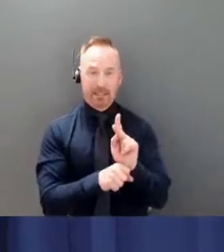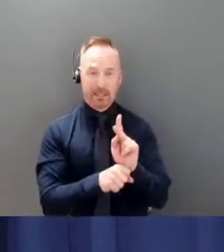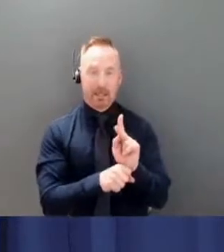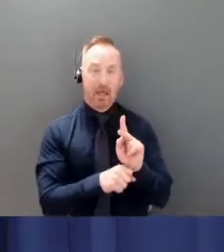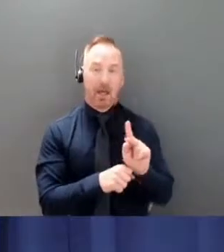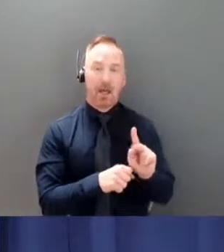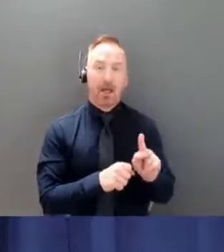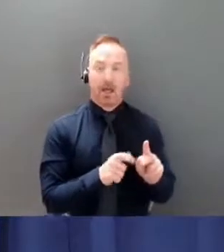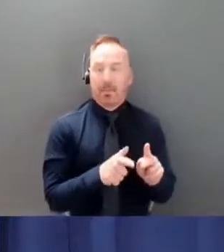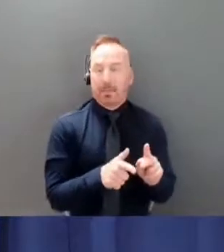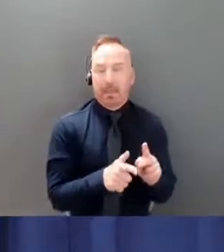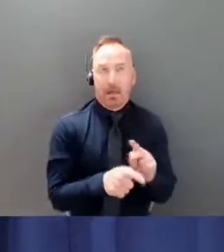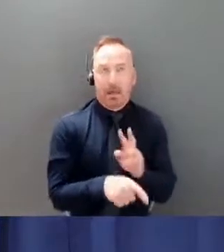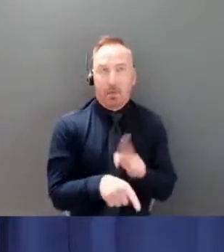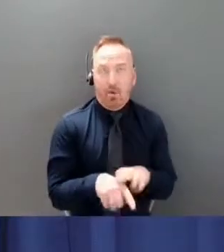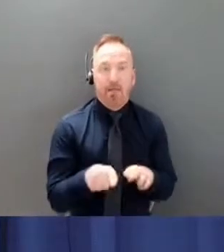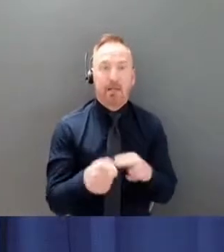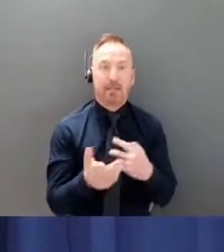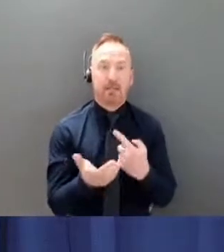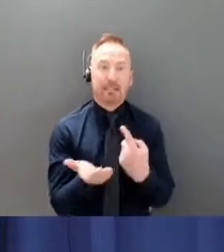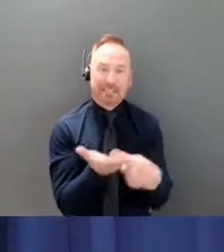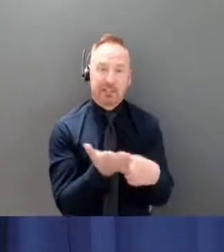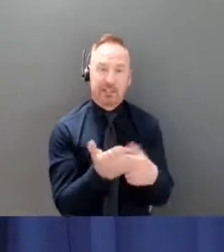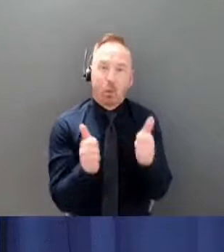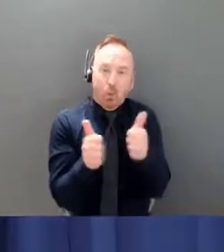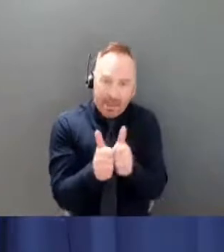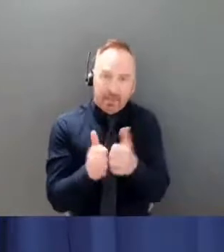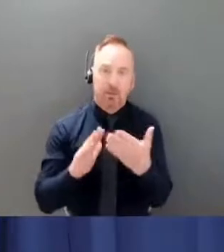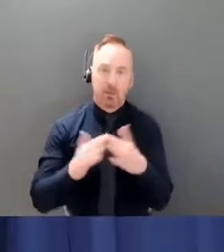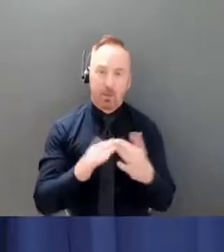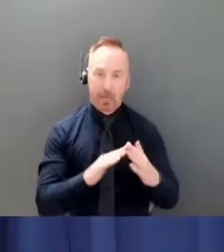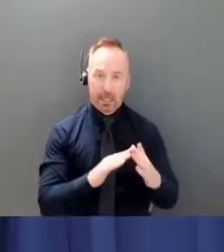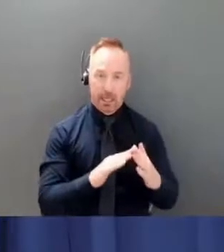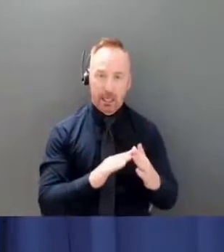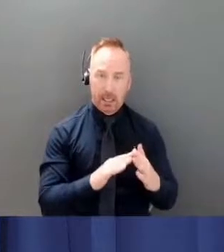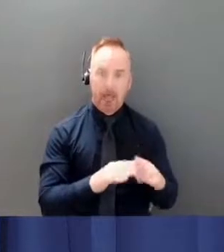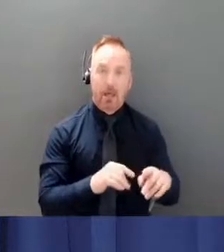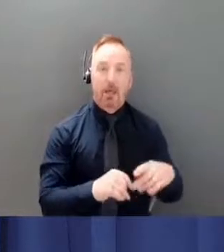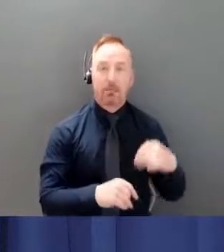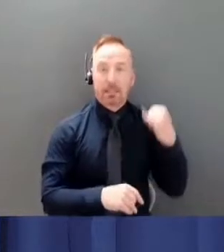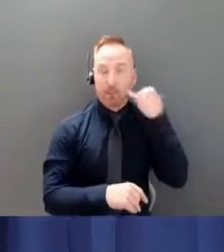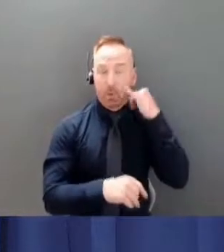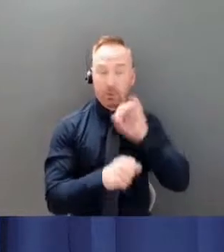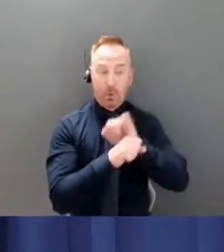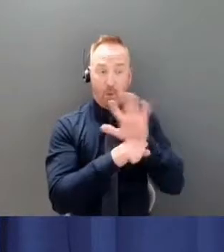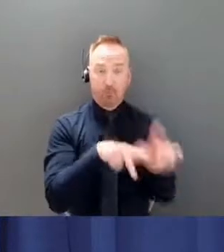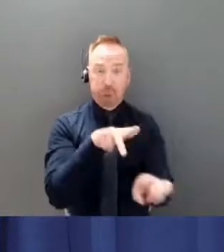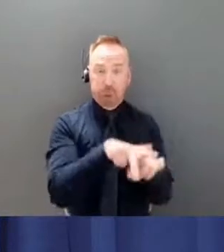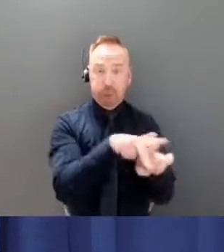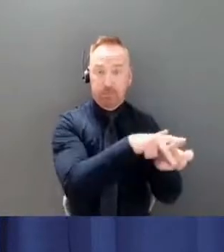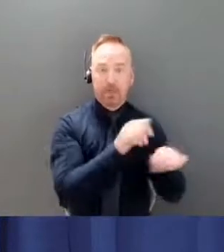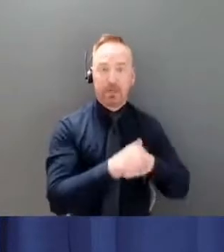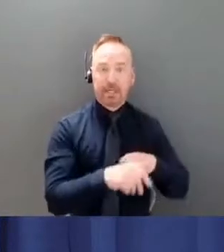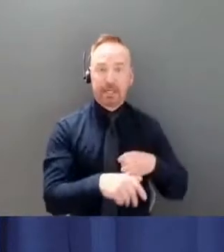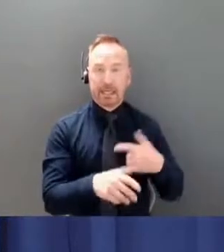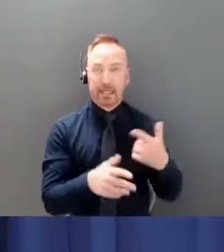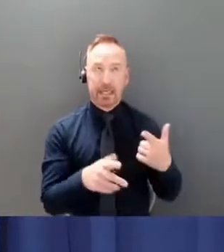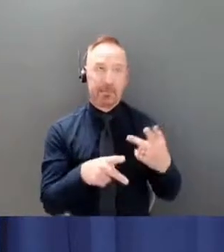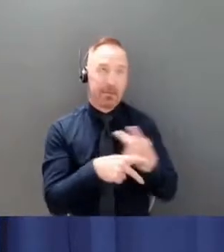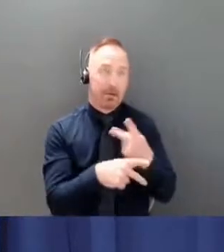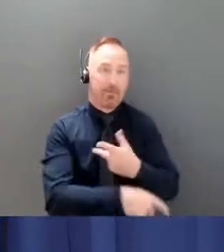that's a conversation with the community it's also on what we're seeing in terms of cases we look at vaccination rates